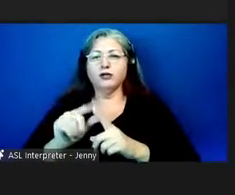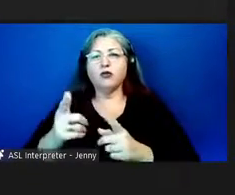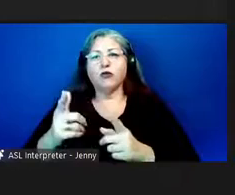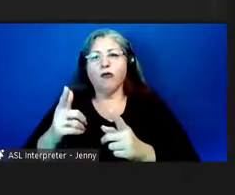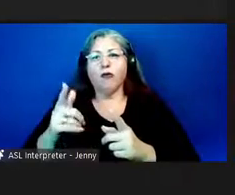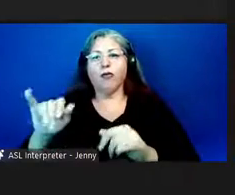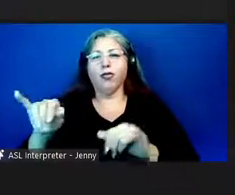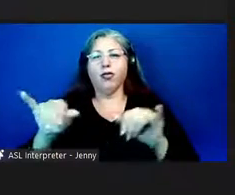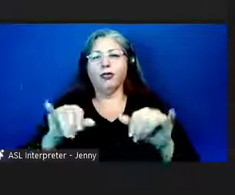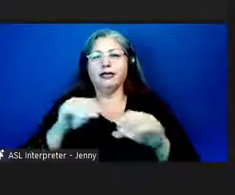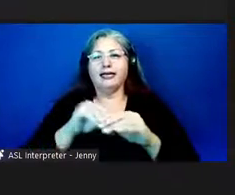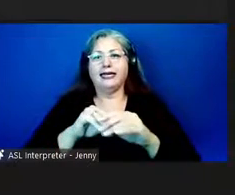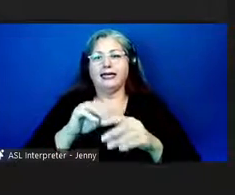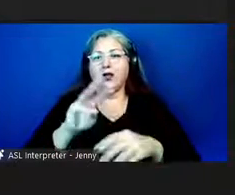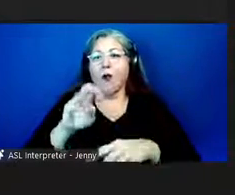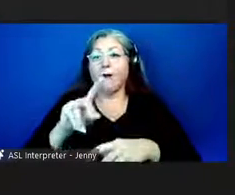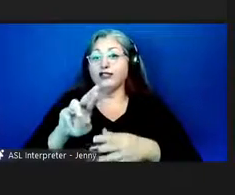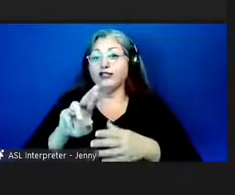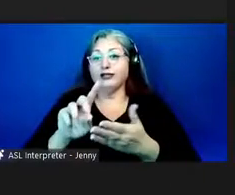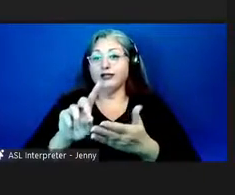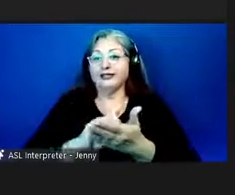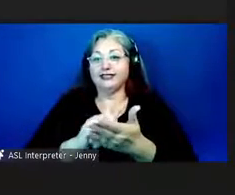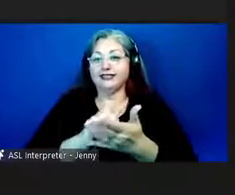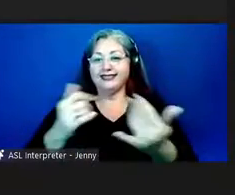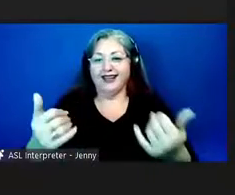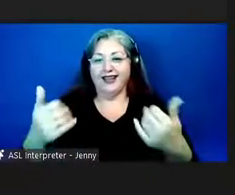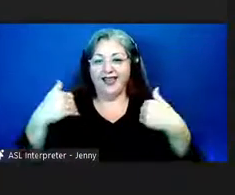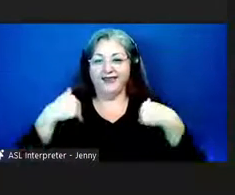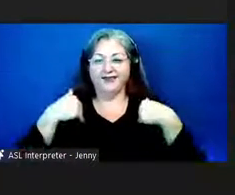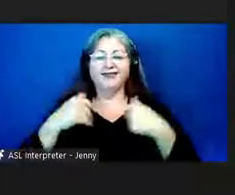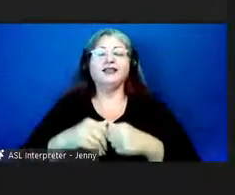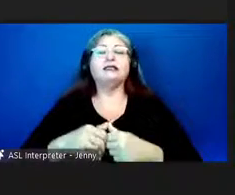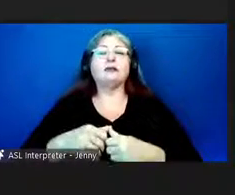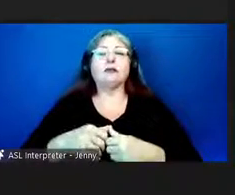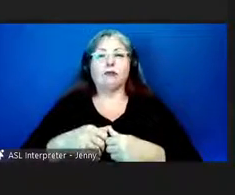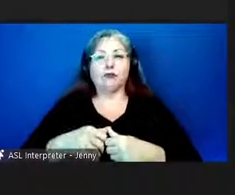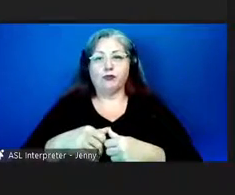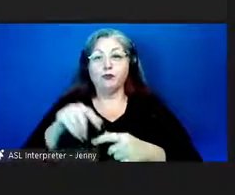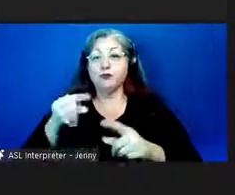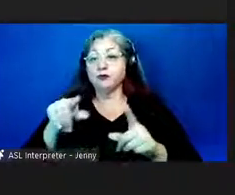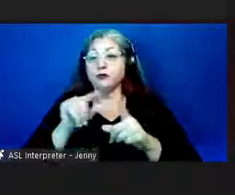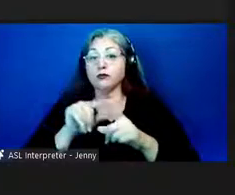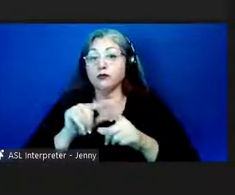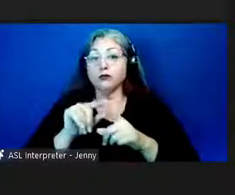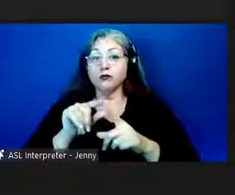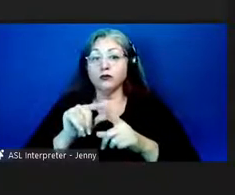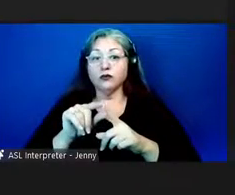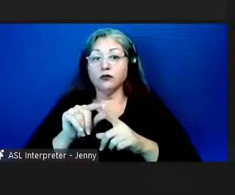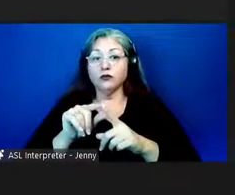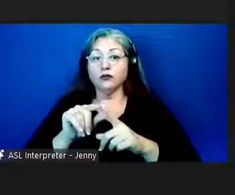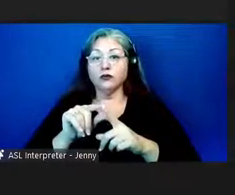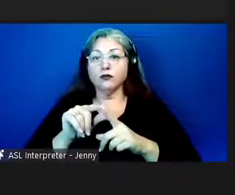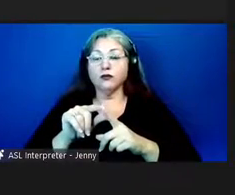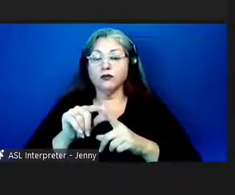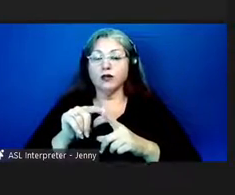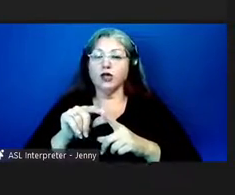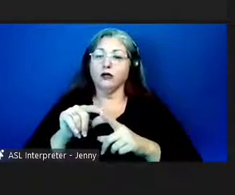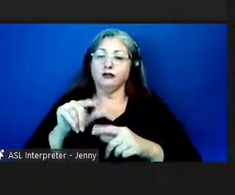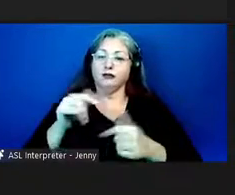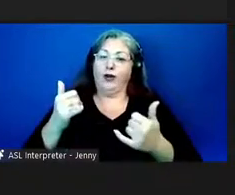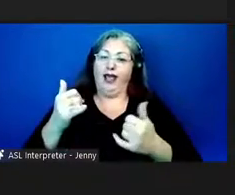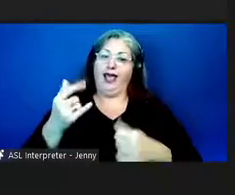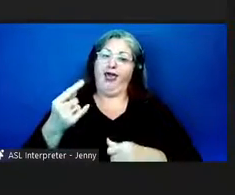that's in the website dictionary now and that word that action is the act today